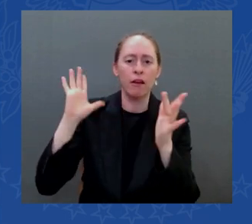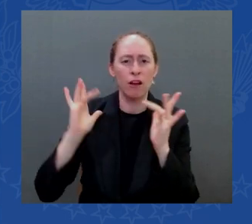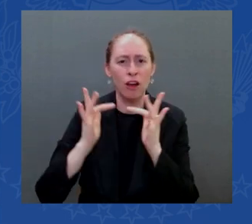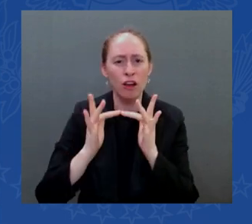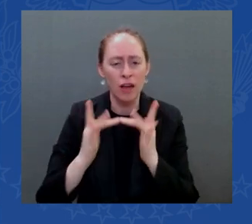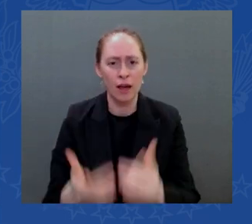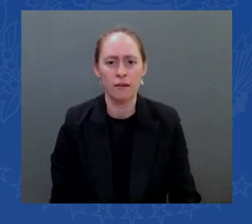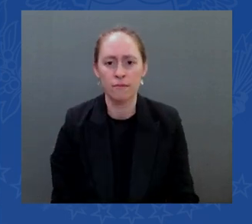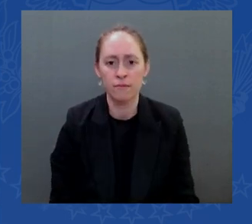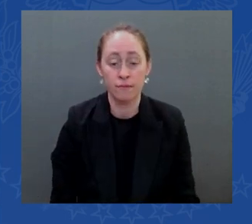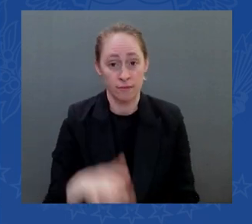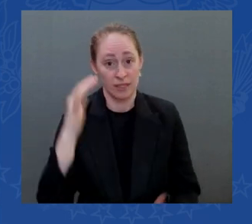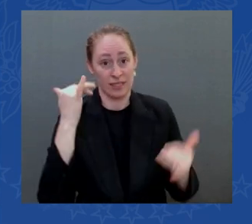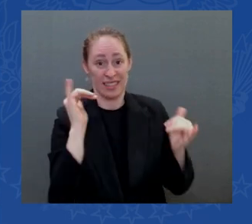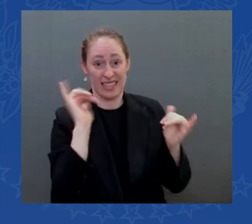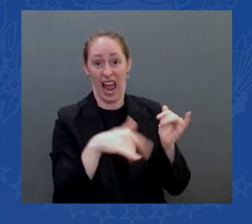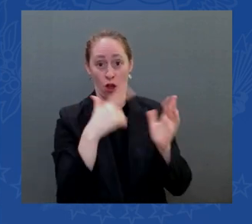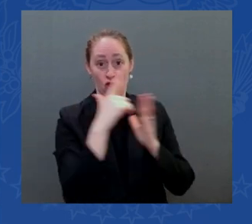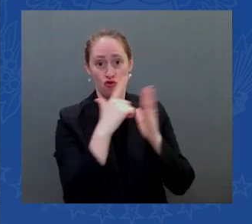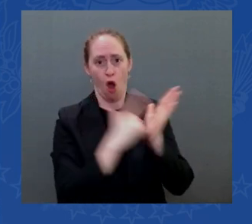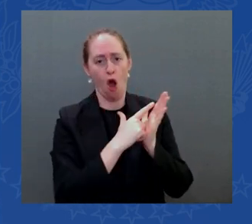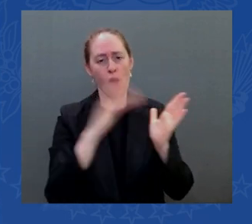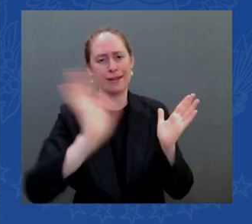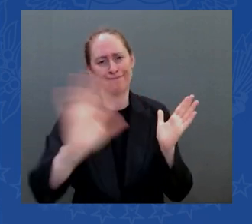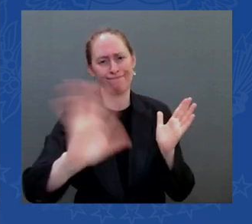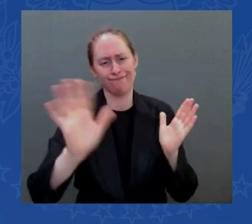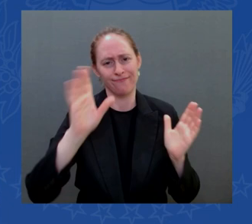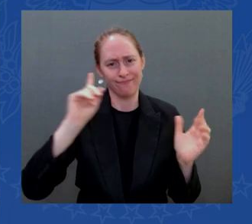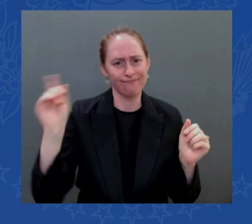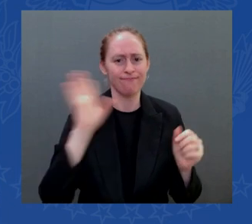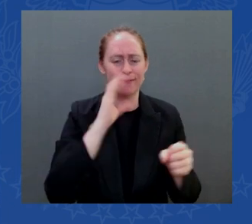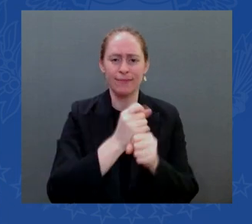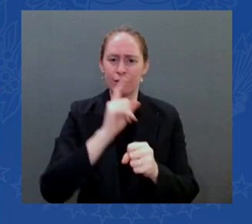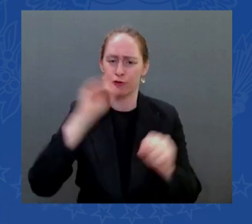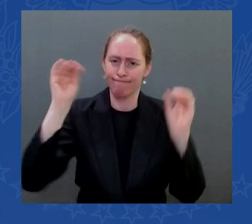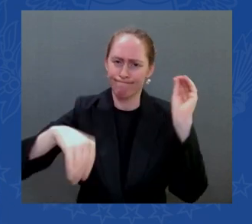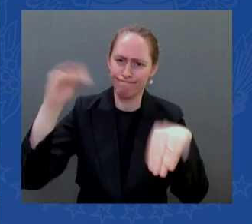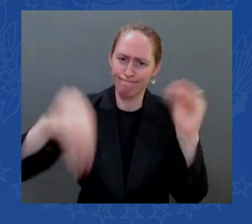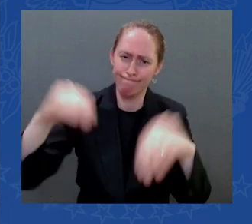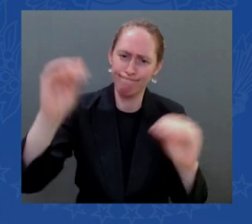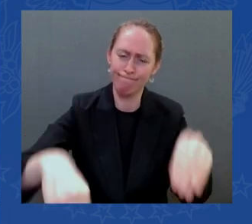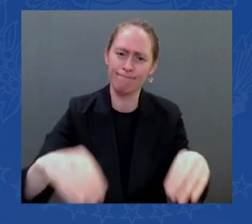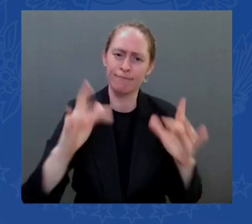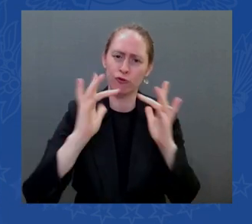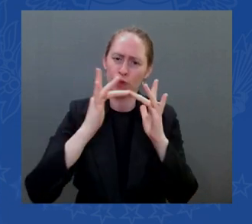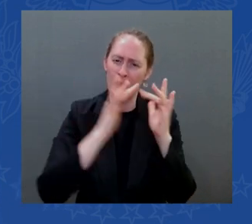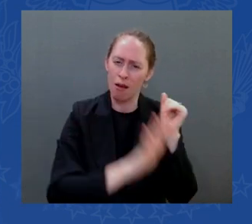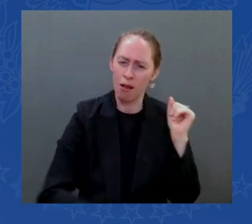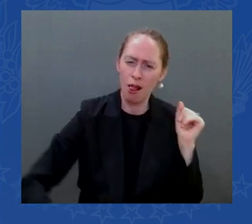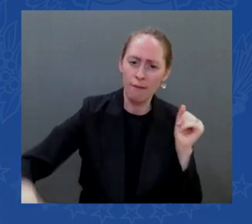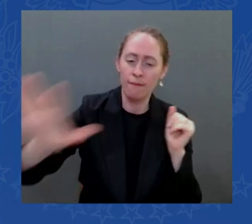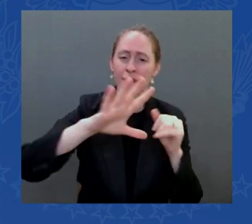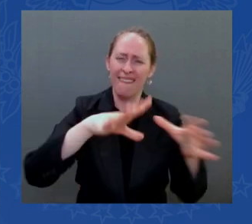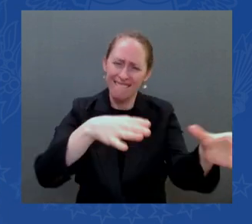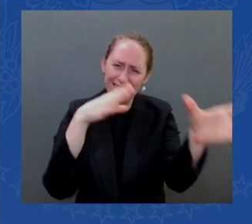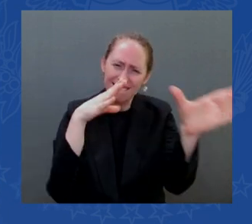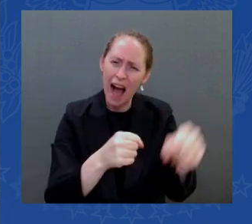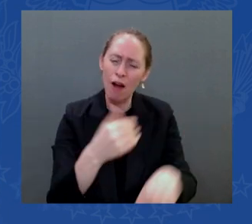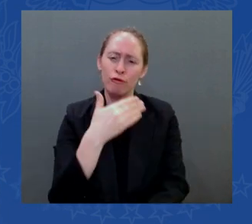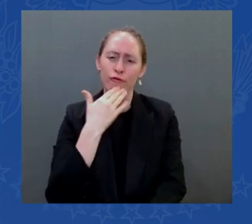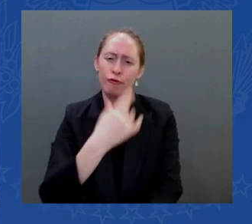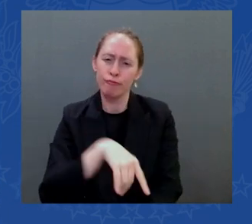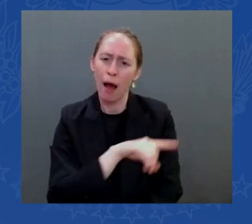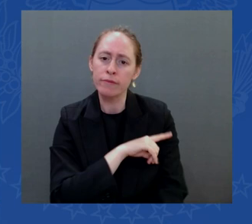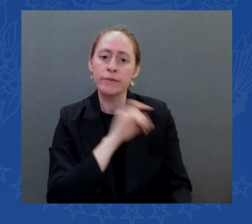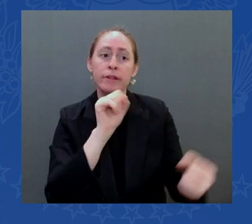and the region urban suburban rural it's going to create jobs thousands of union techni thousands of